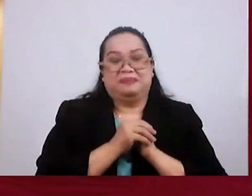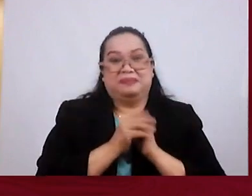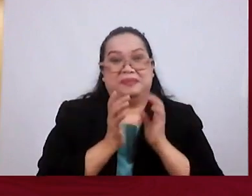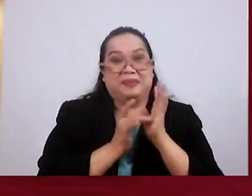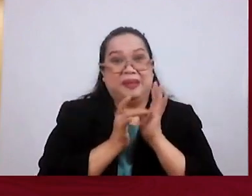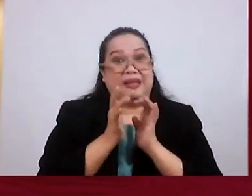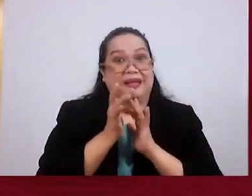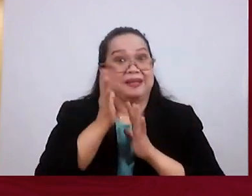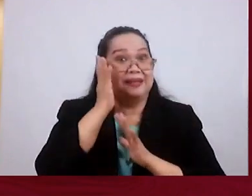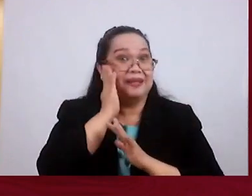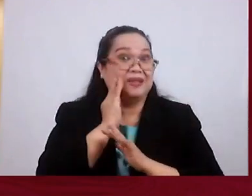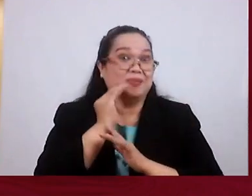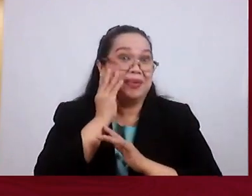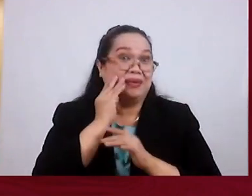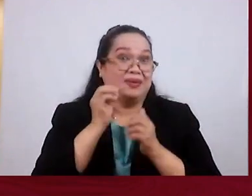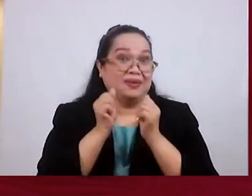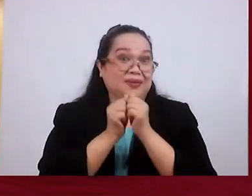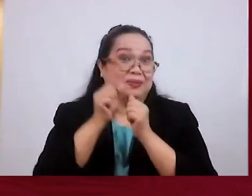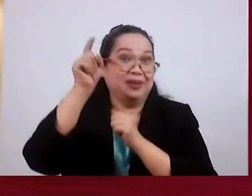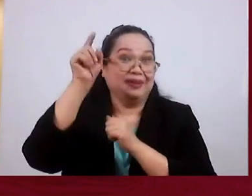Walk With God